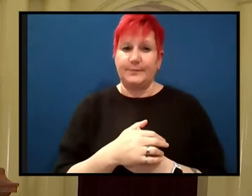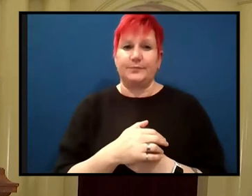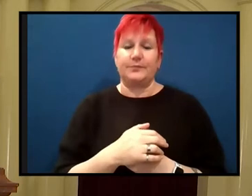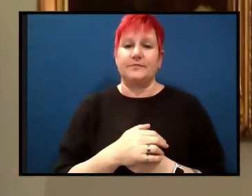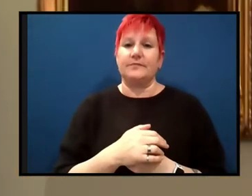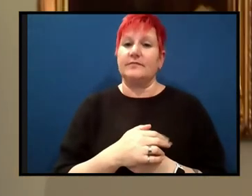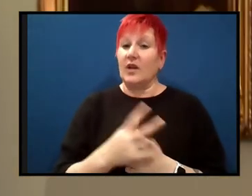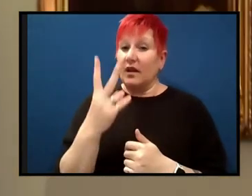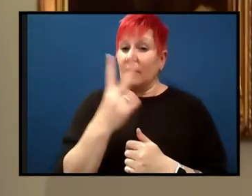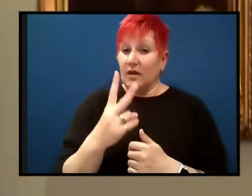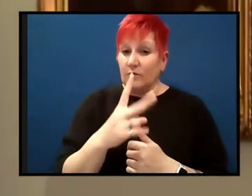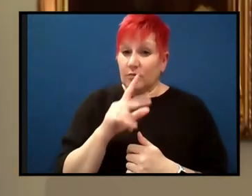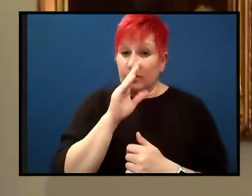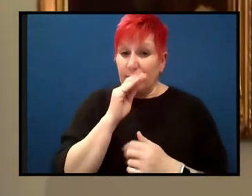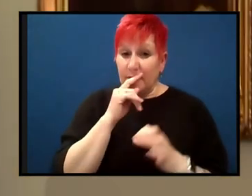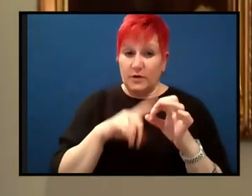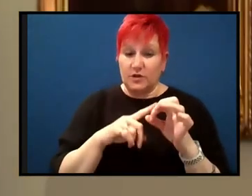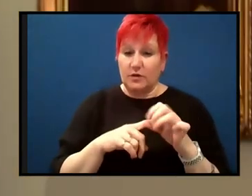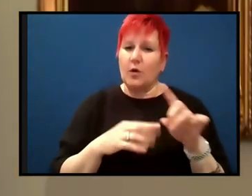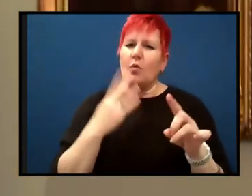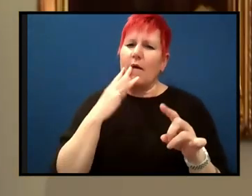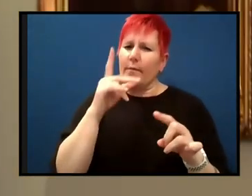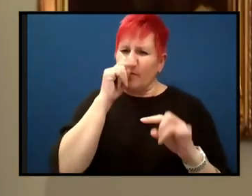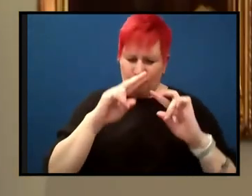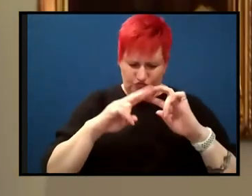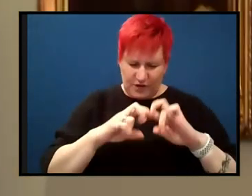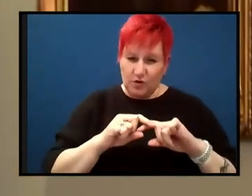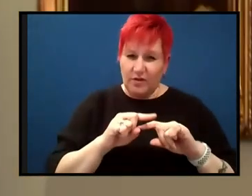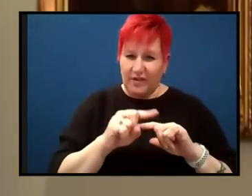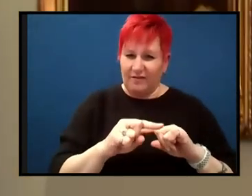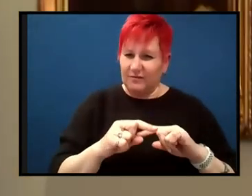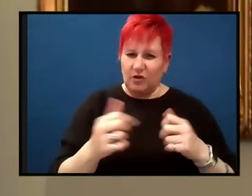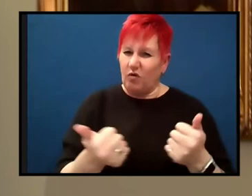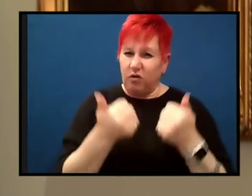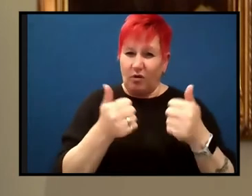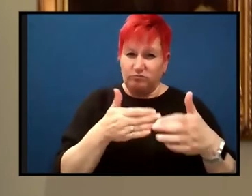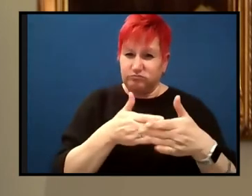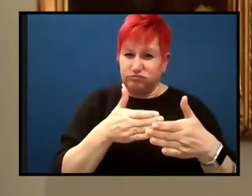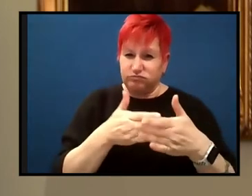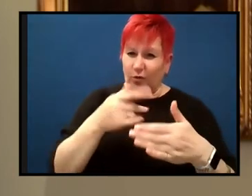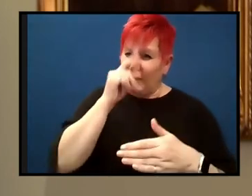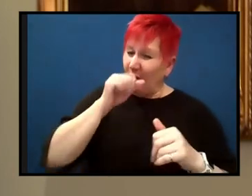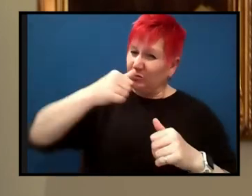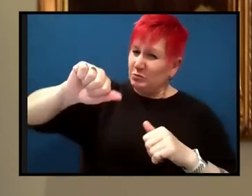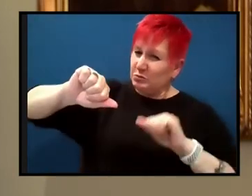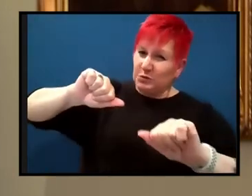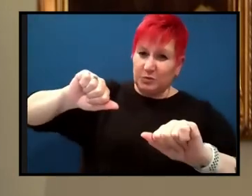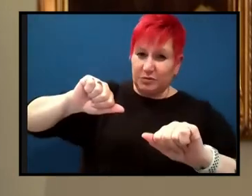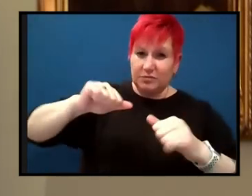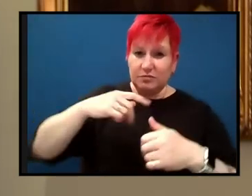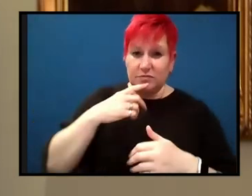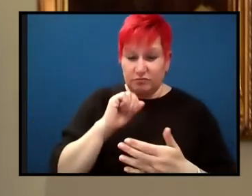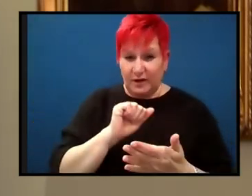is, did people researching this topic initially face any resistance? And, and we understand that they did,